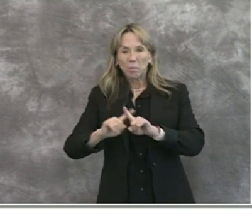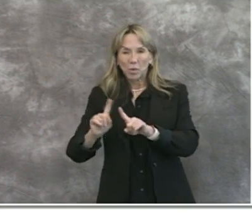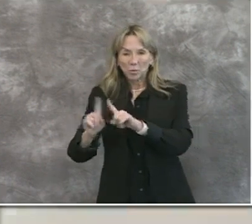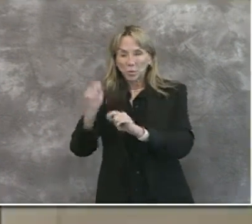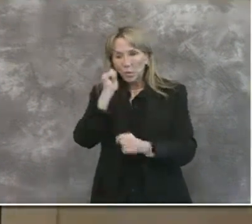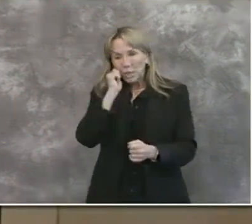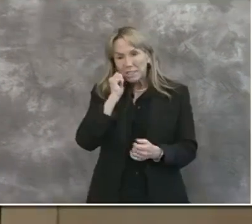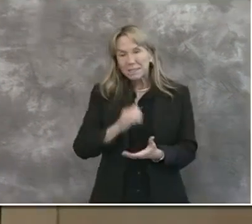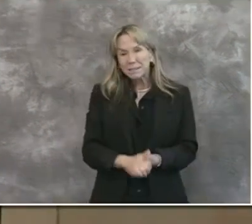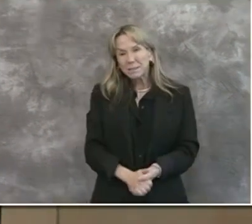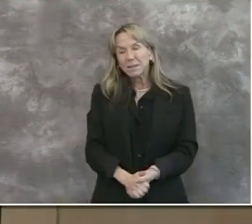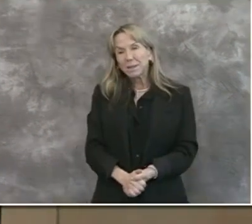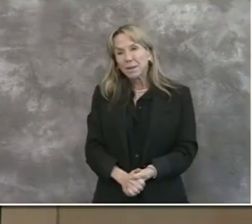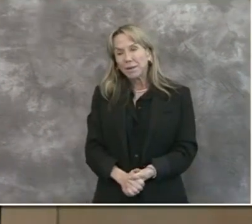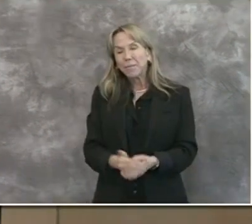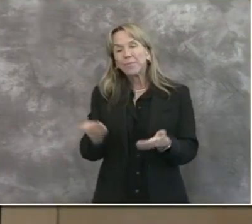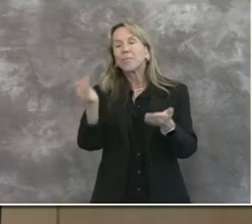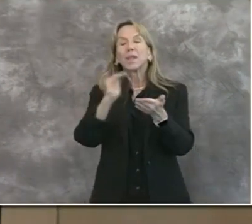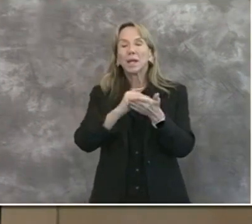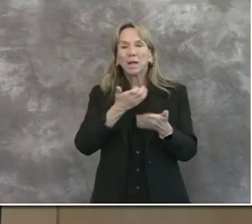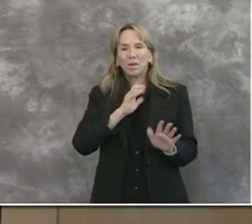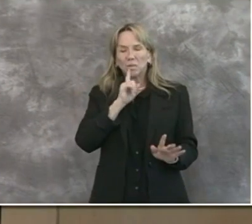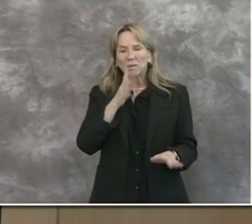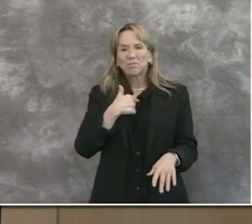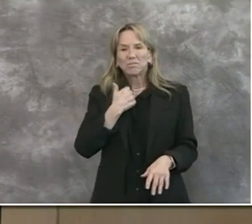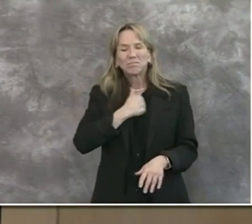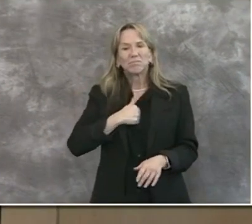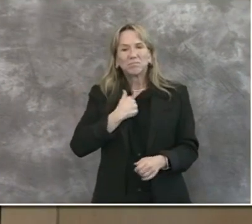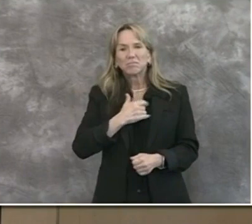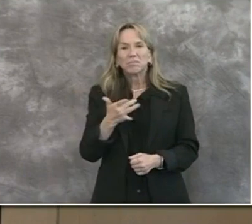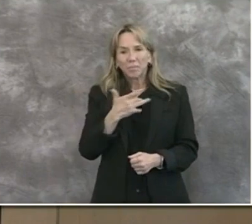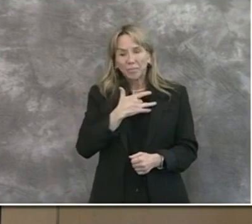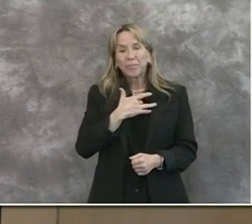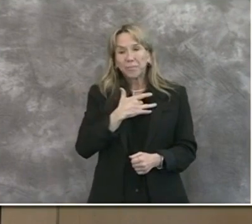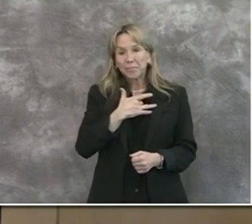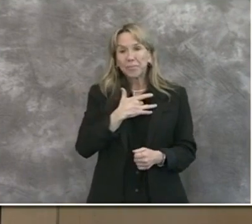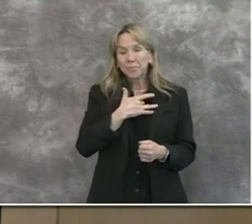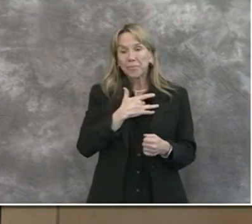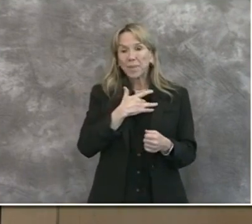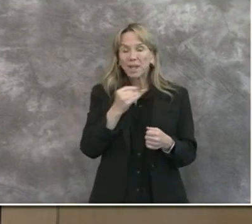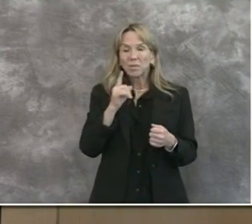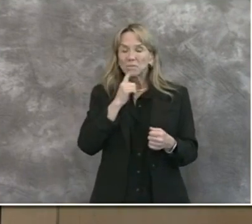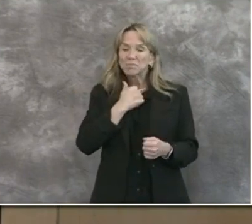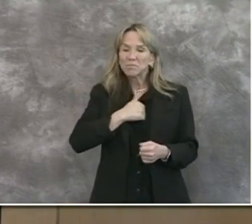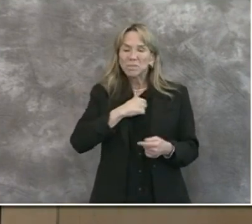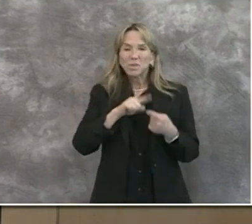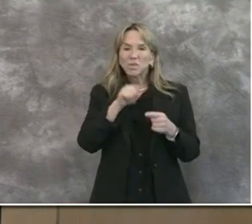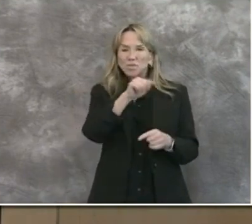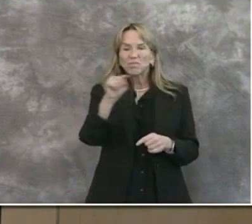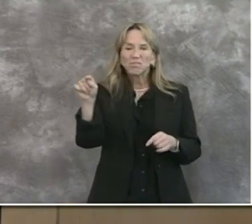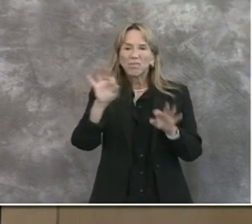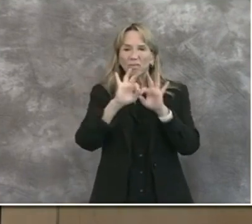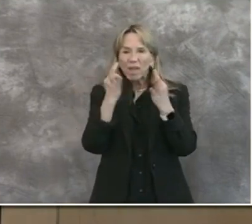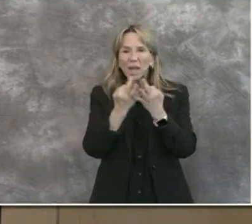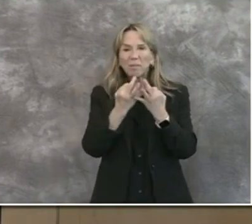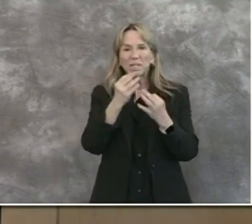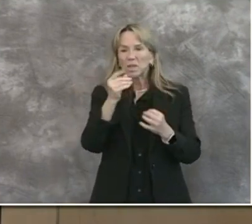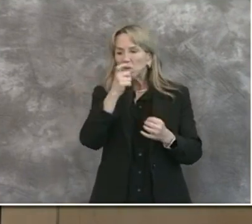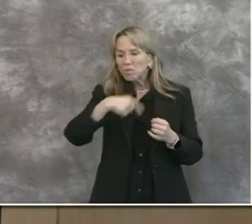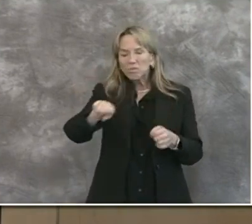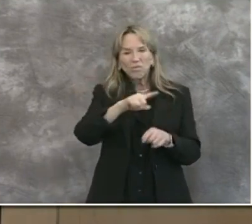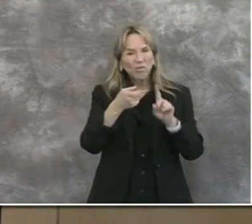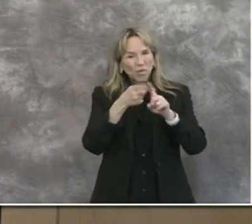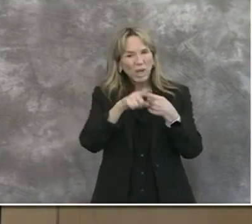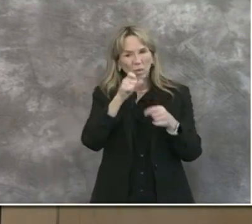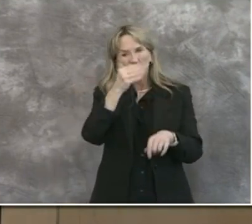races. Once again, our sincerest sympathies and condolences go out to the families and friends of those